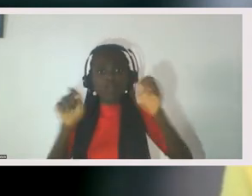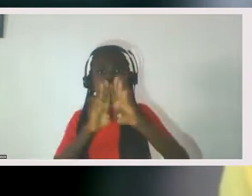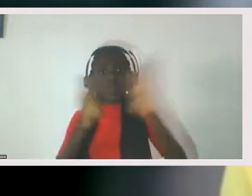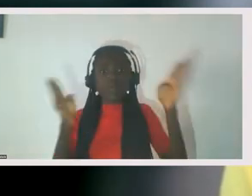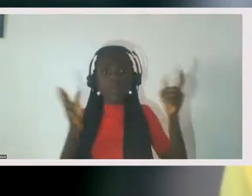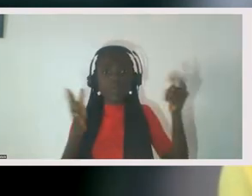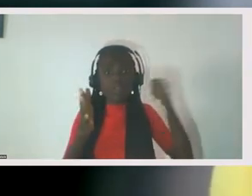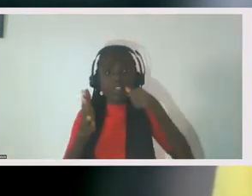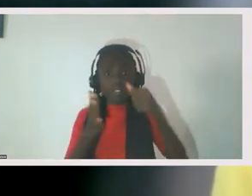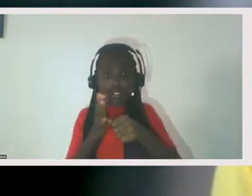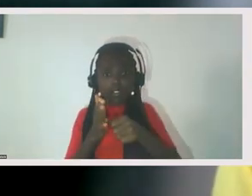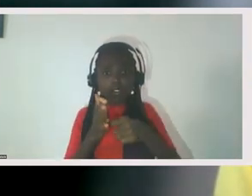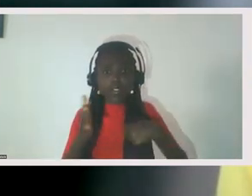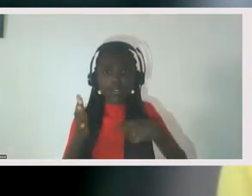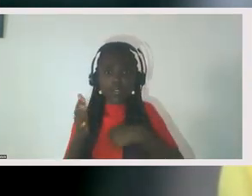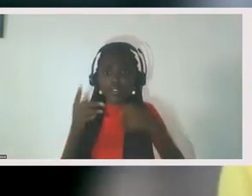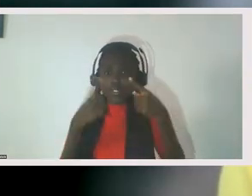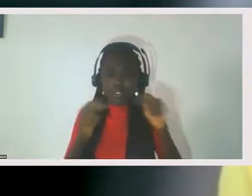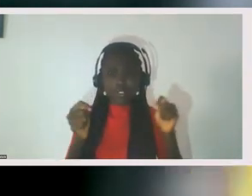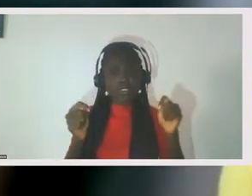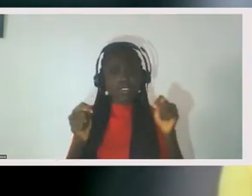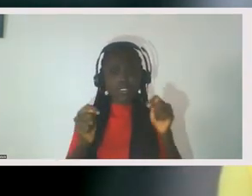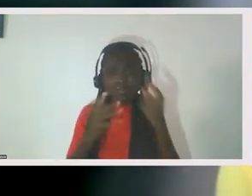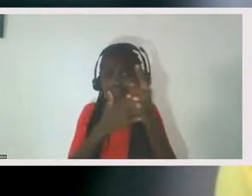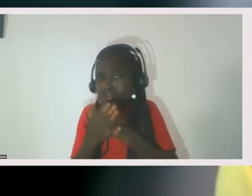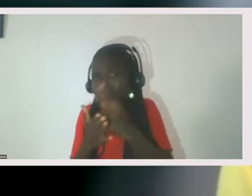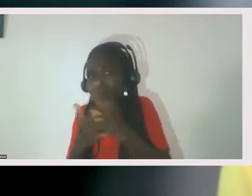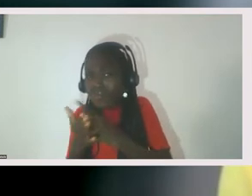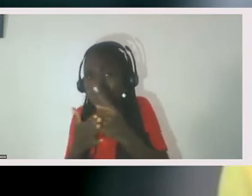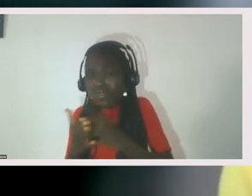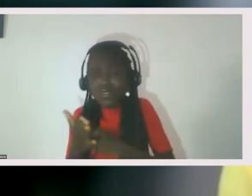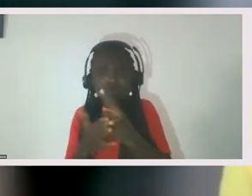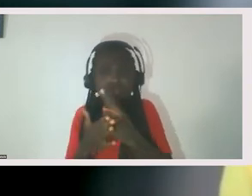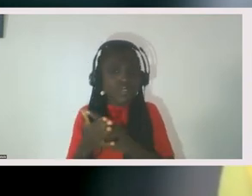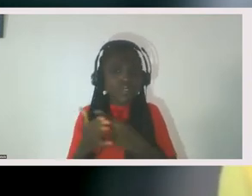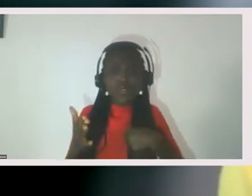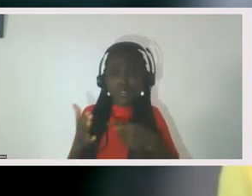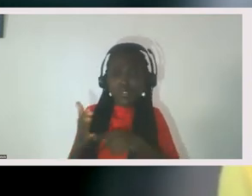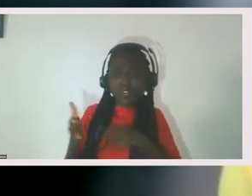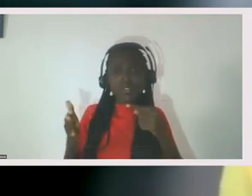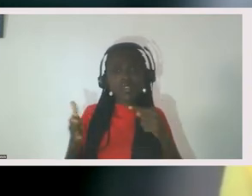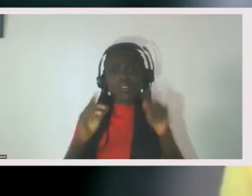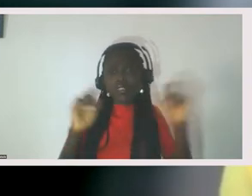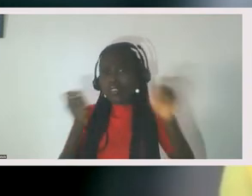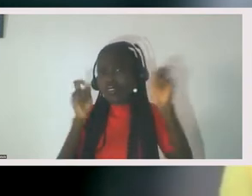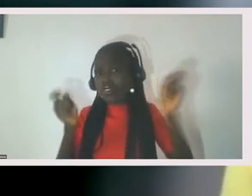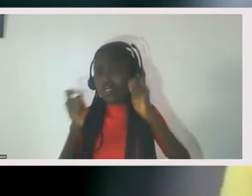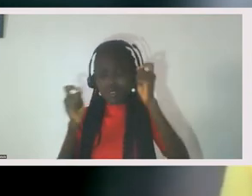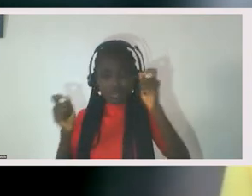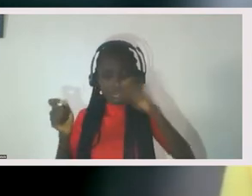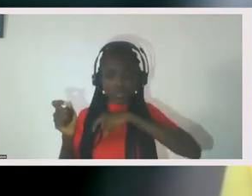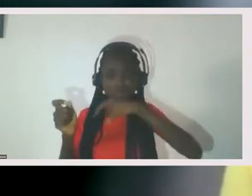clarified our position that, you know, we, we see nothing to celebrate of the queen's 70th Jubilee.